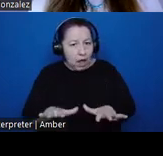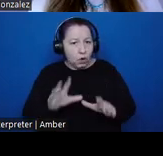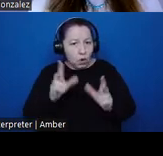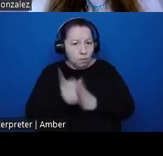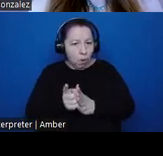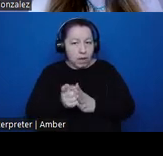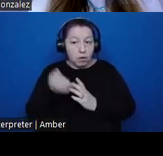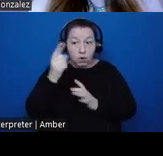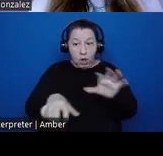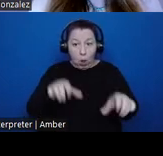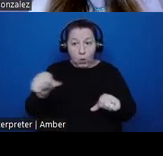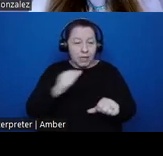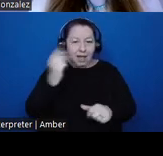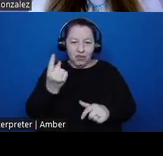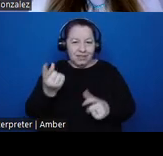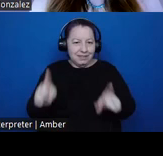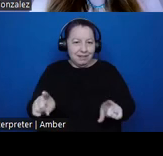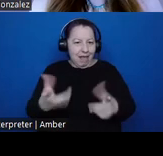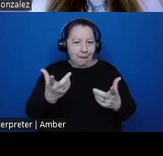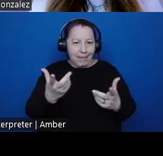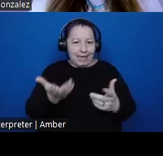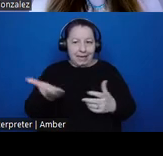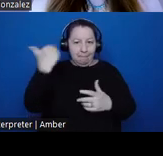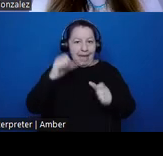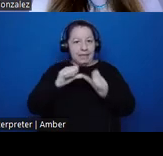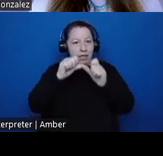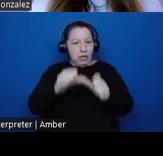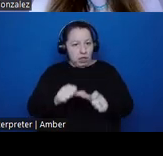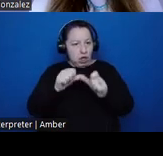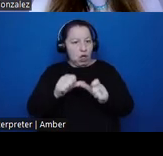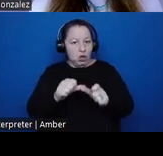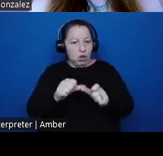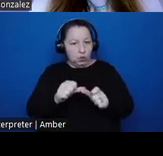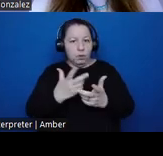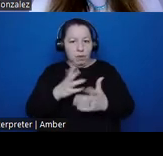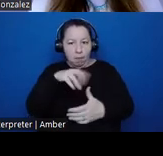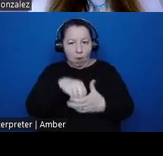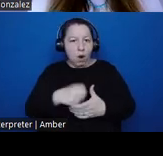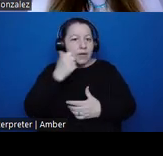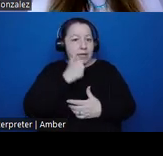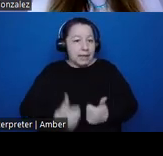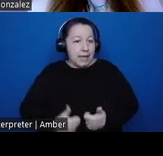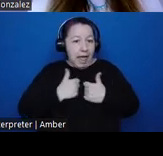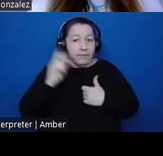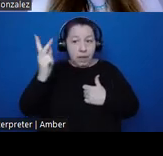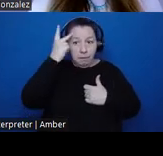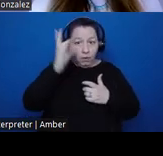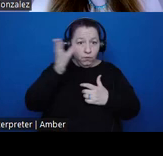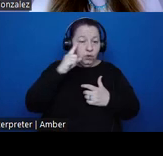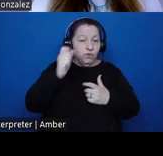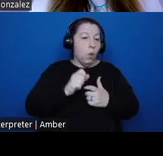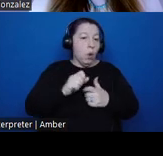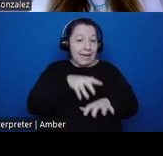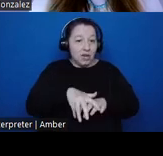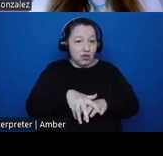just something that has happened in the past, it continues to inform the daily lives and political futures of indigenous nations today.